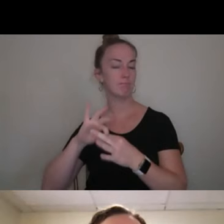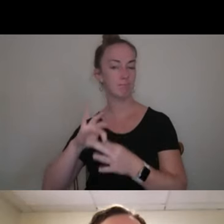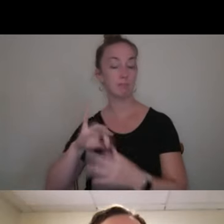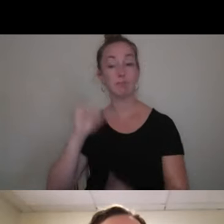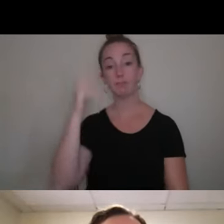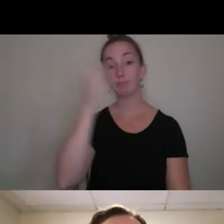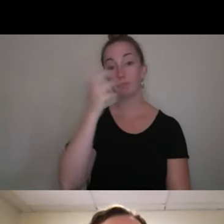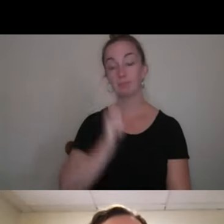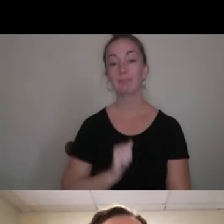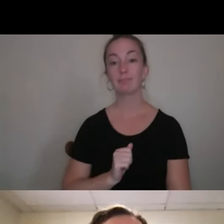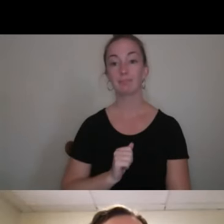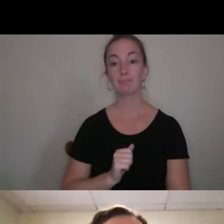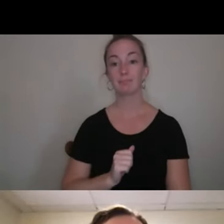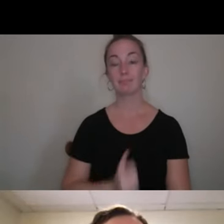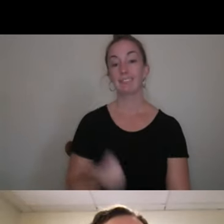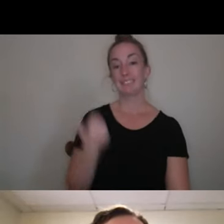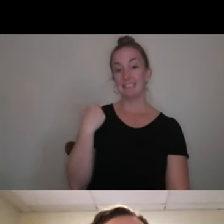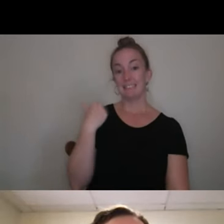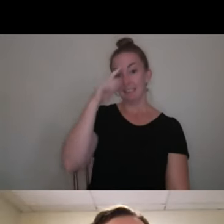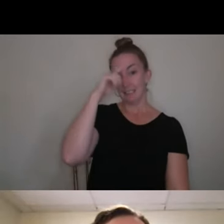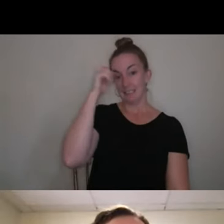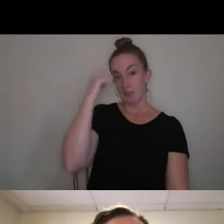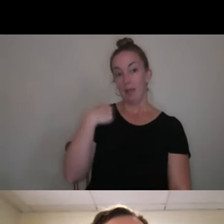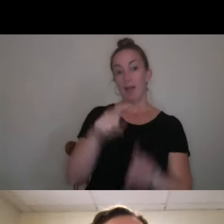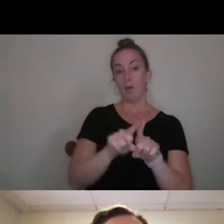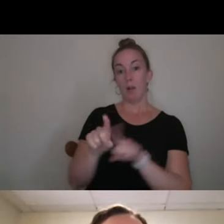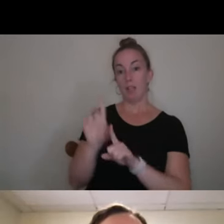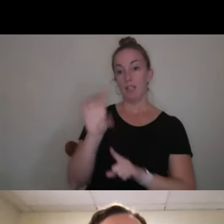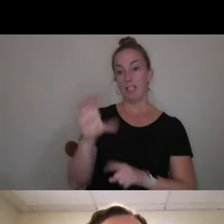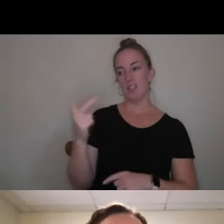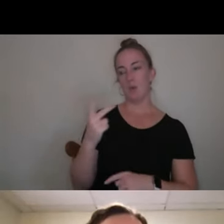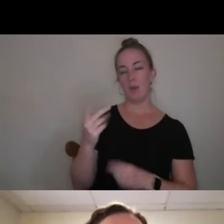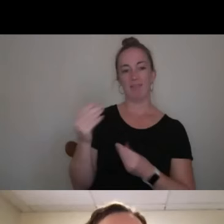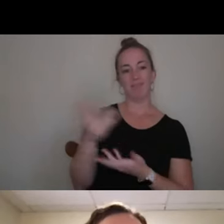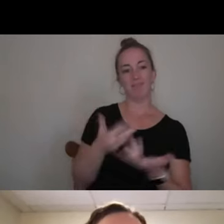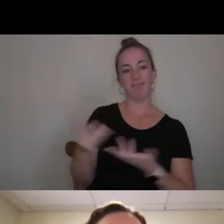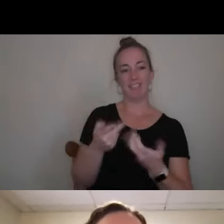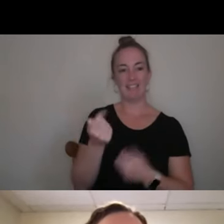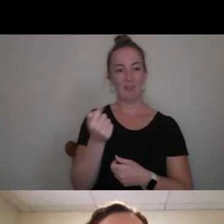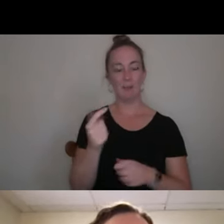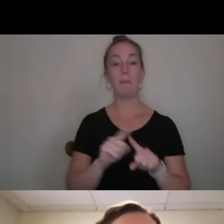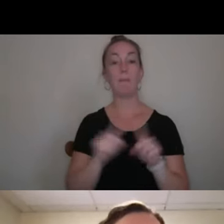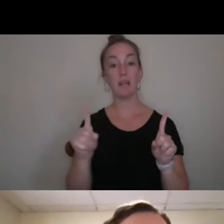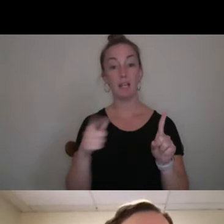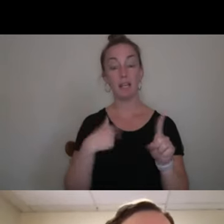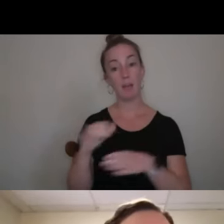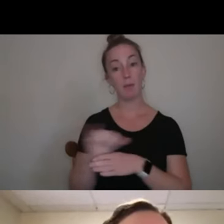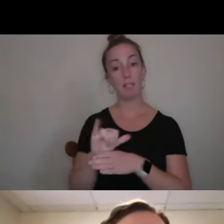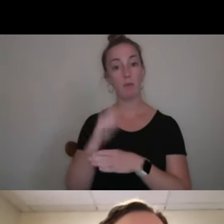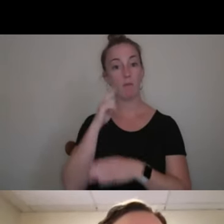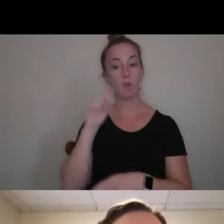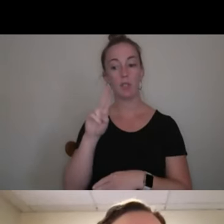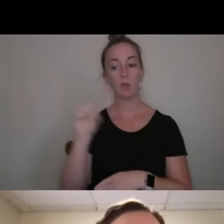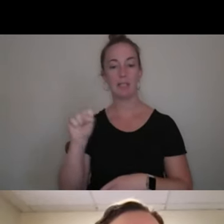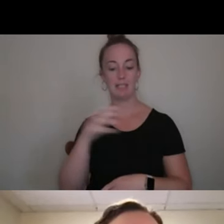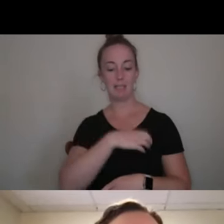awesome. But this past summer, I was also in DC Sarah and I got to hang out a little bit, but I was interning for a US Embassy